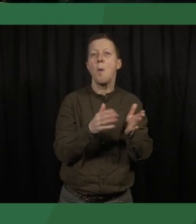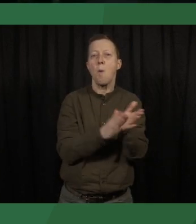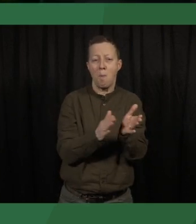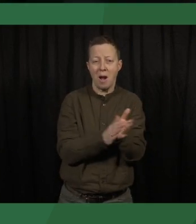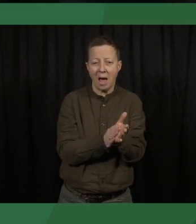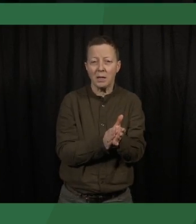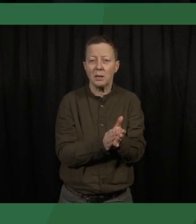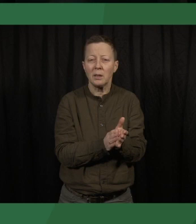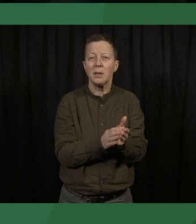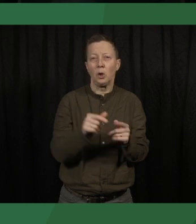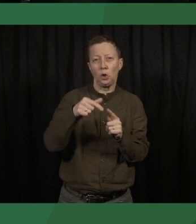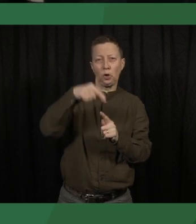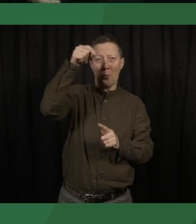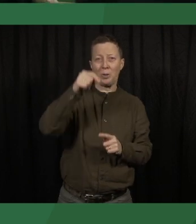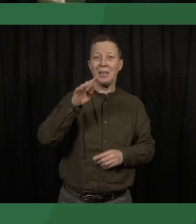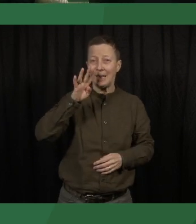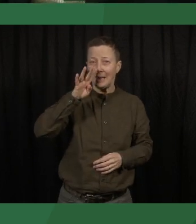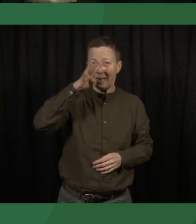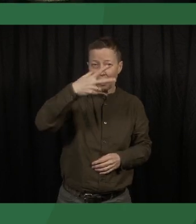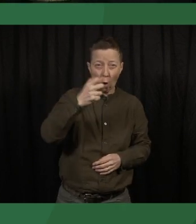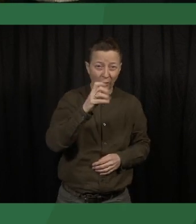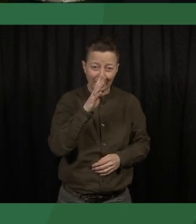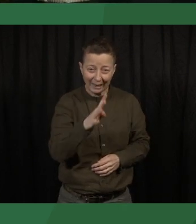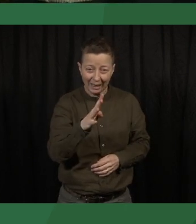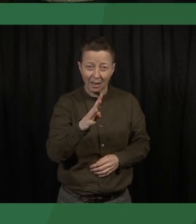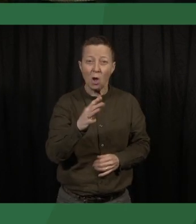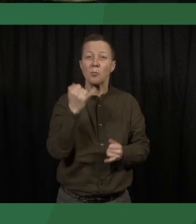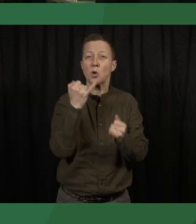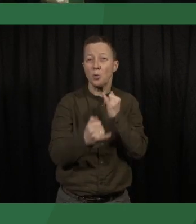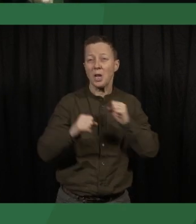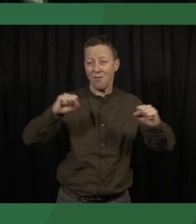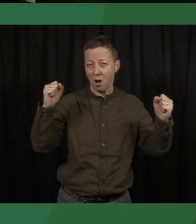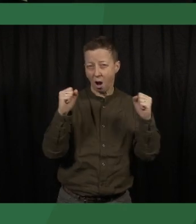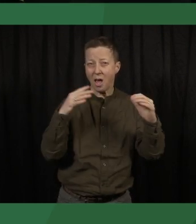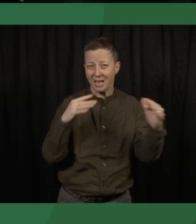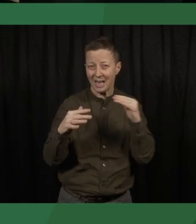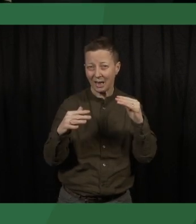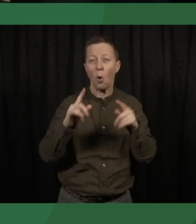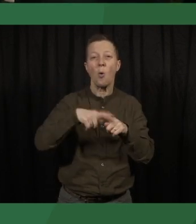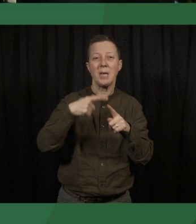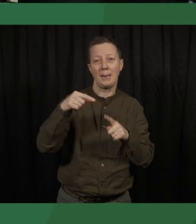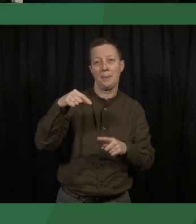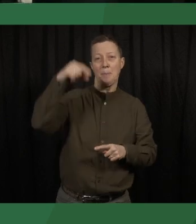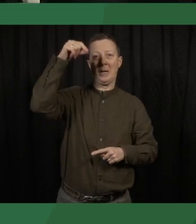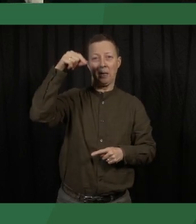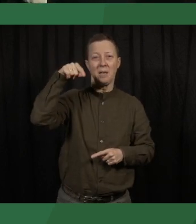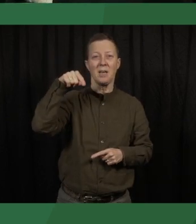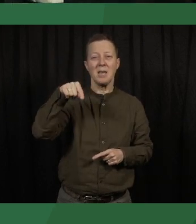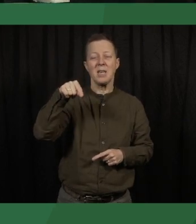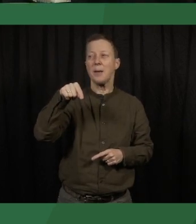It peaked in 1989 at the end of the Cold War, and then it peaked again in